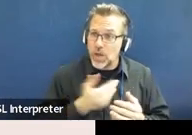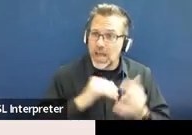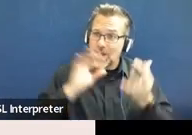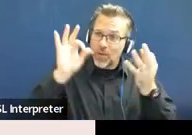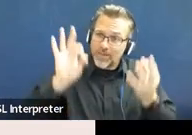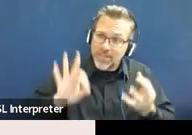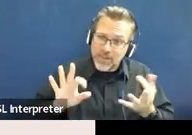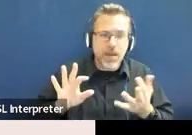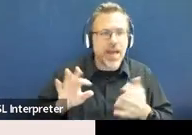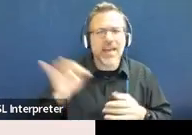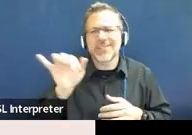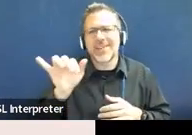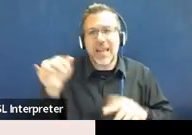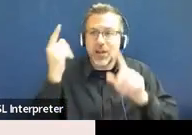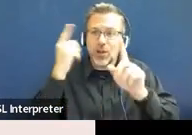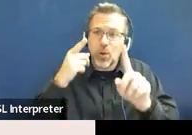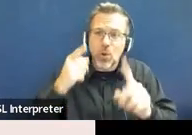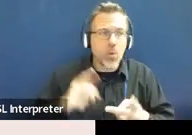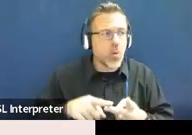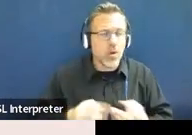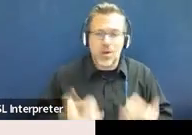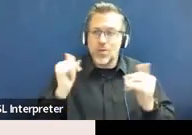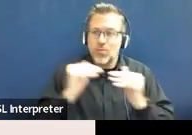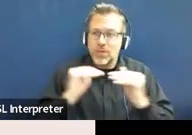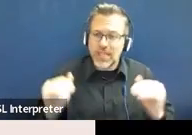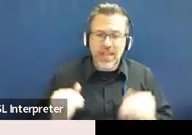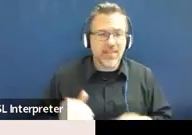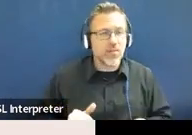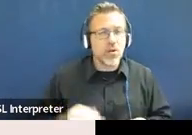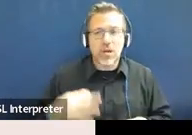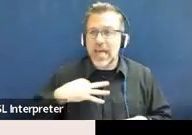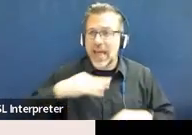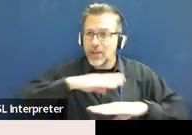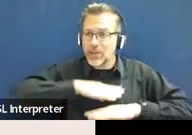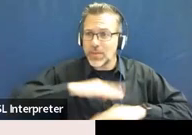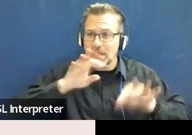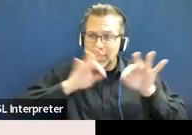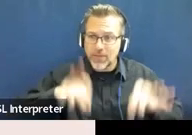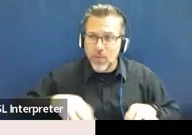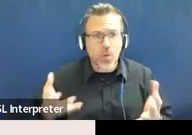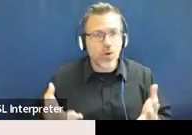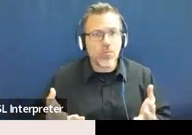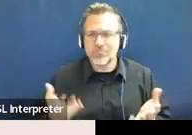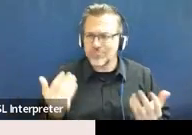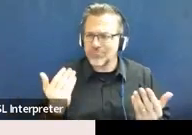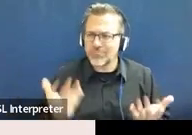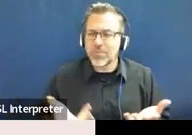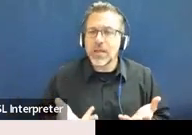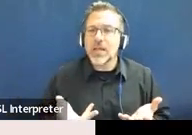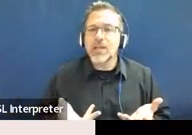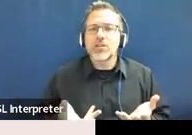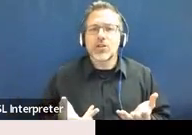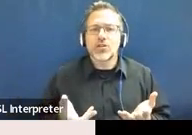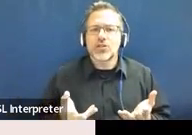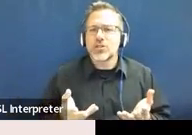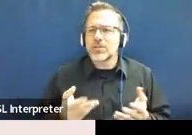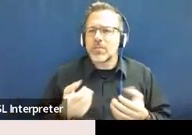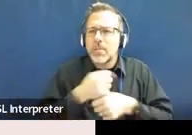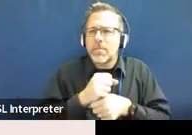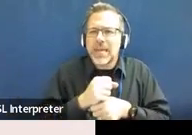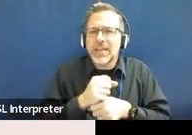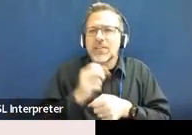specific like a goal or present level or an eligibility form, something like that, what we would ask you to do is to make it very generic.